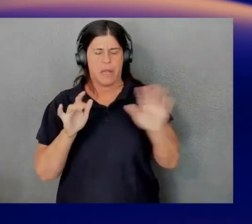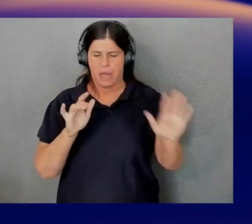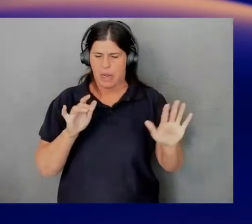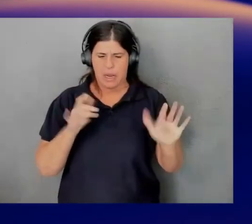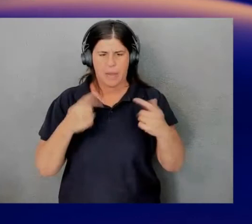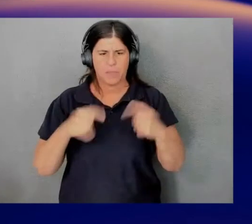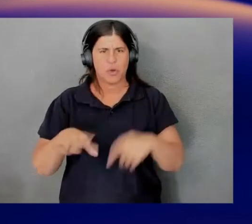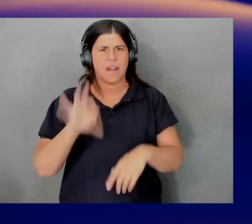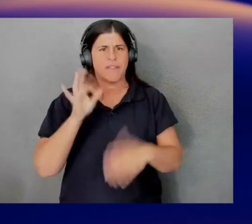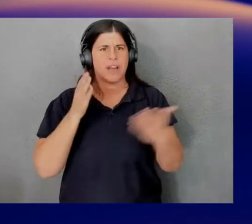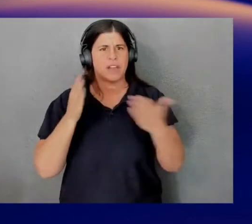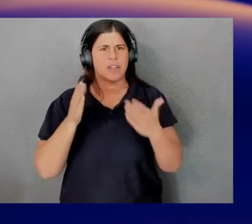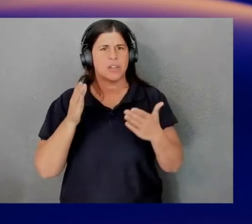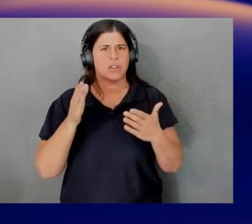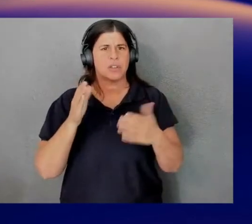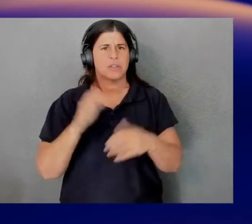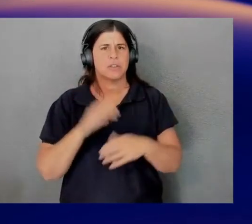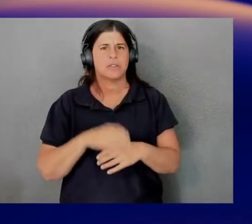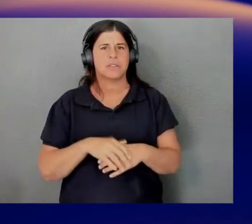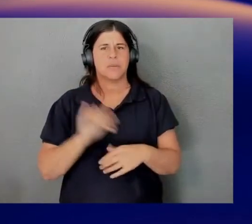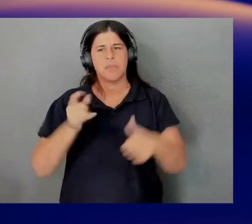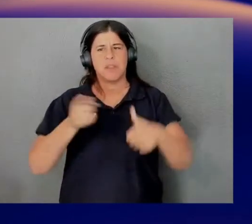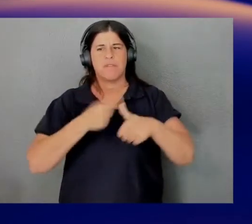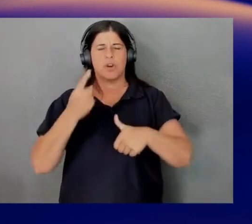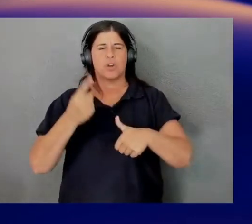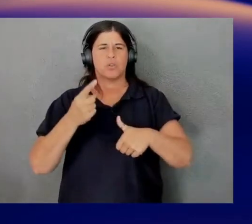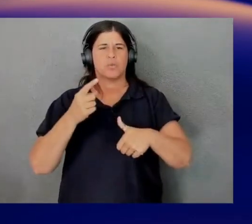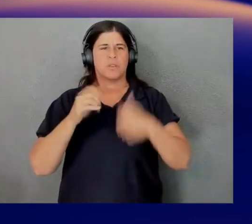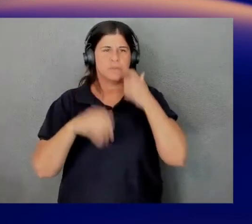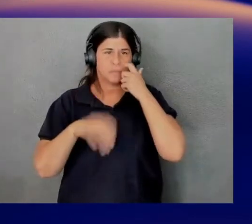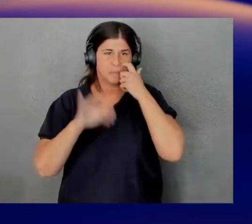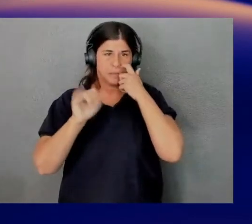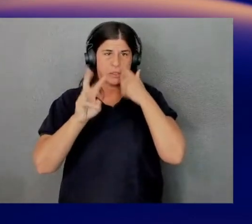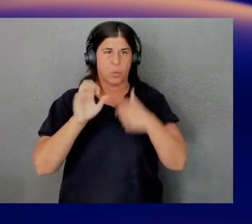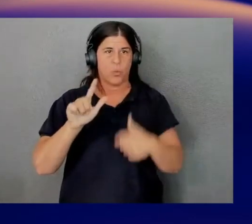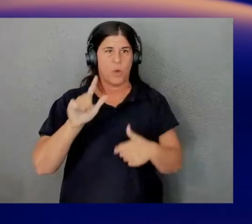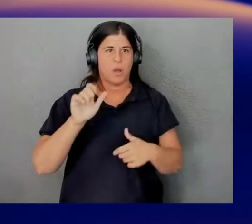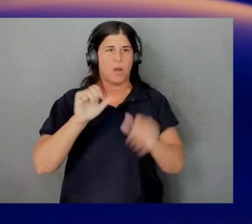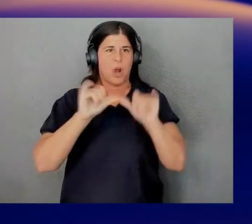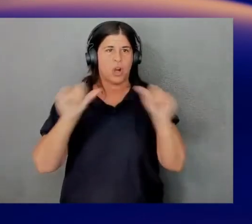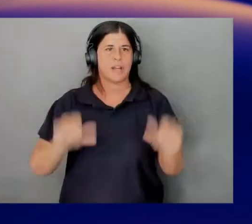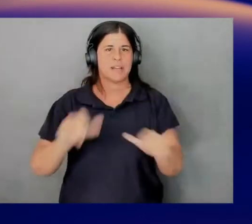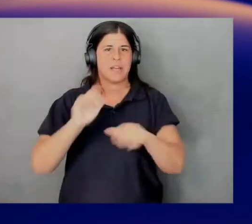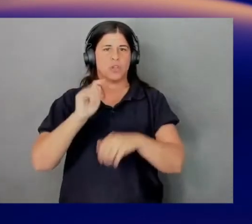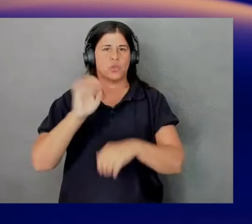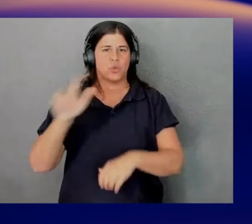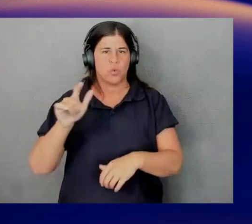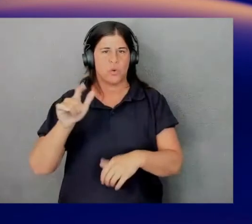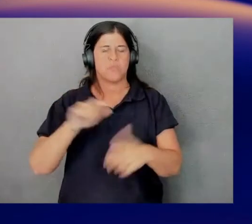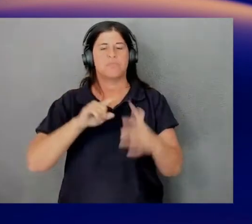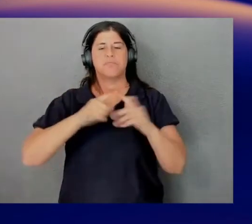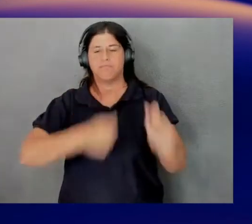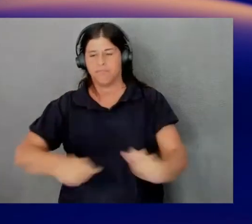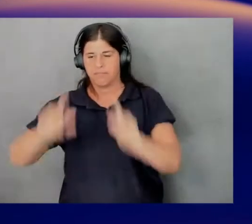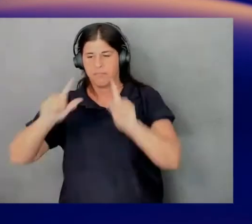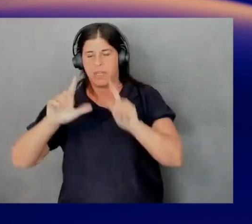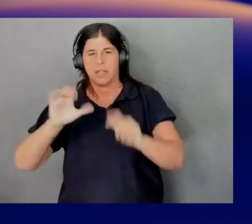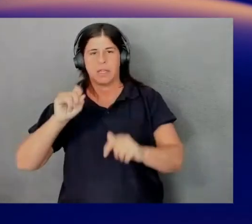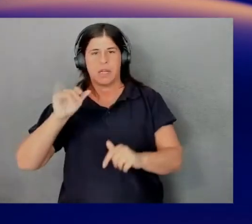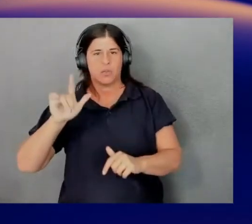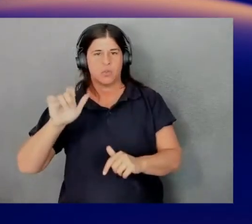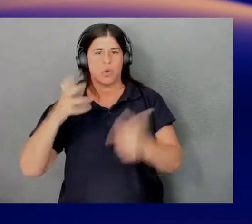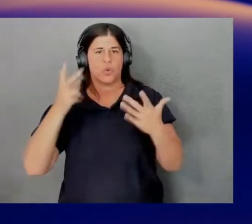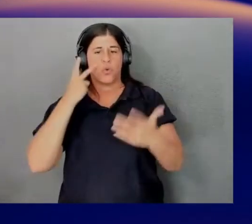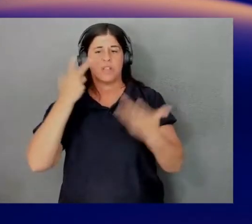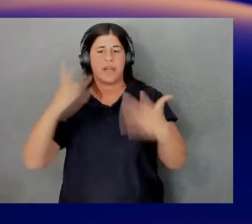service, just search Well. It's going to be the first one there, the Well-Architected tool here. That'll hop us into that part of the console. And you'll see I've already created a workload